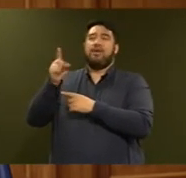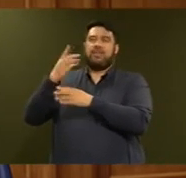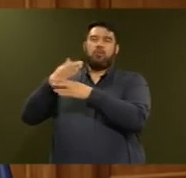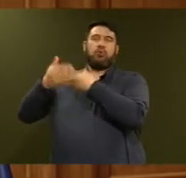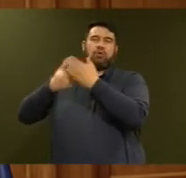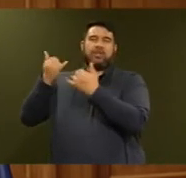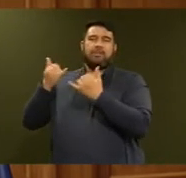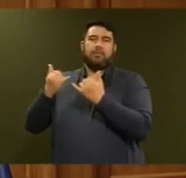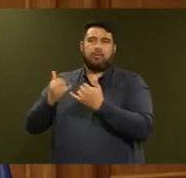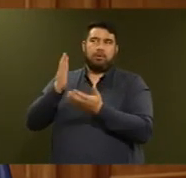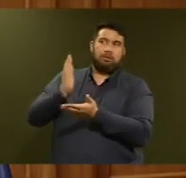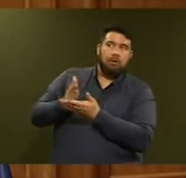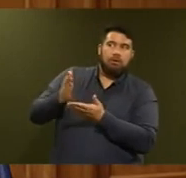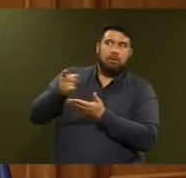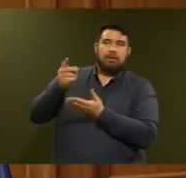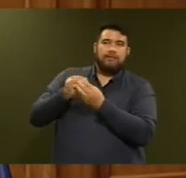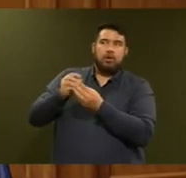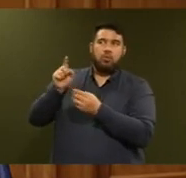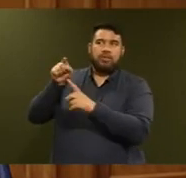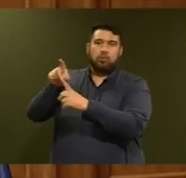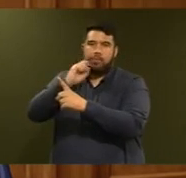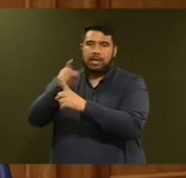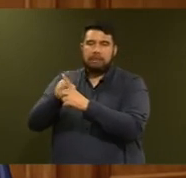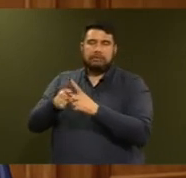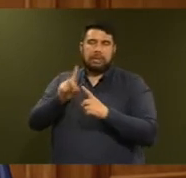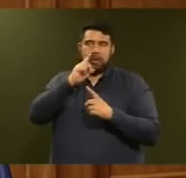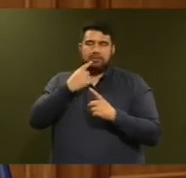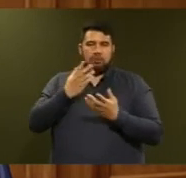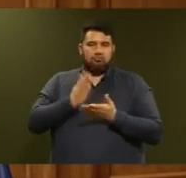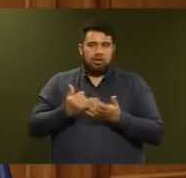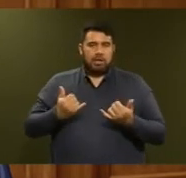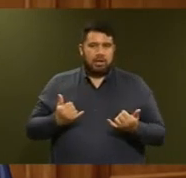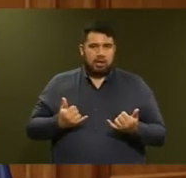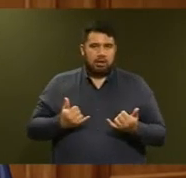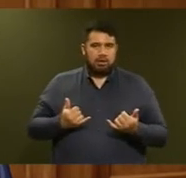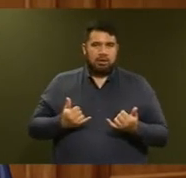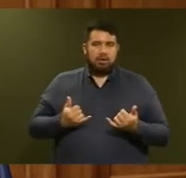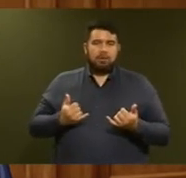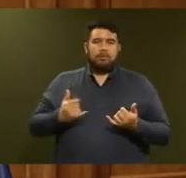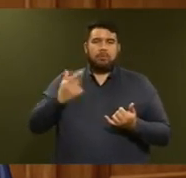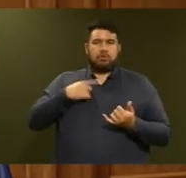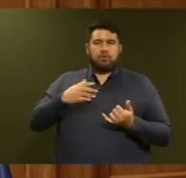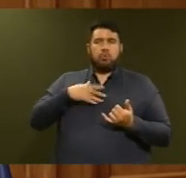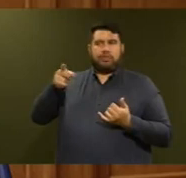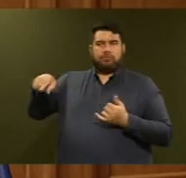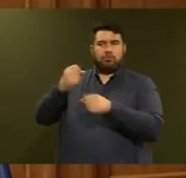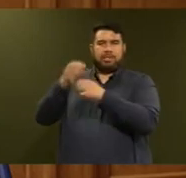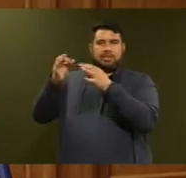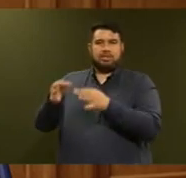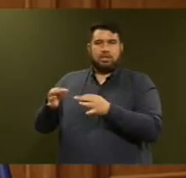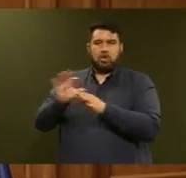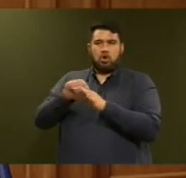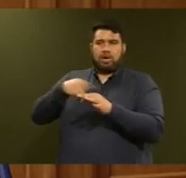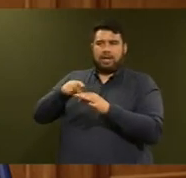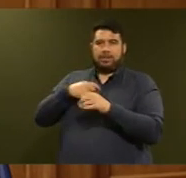speculate as to how far the value of carbon goes. We wouldn't want to unnecessarily spook that market. So the figure of